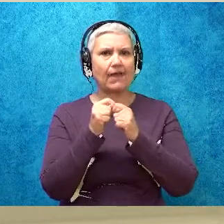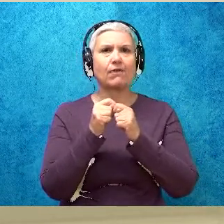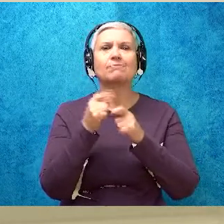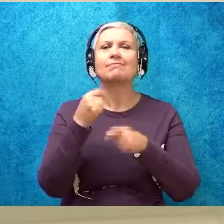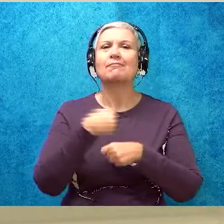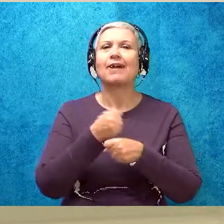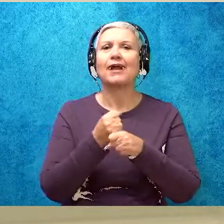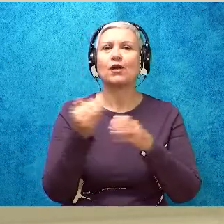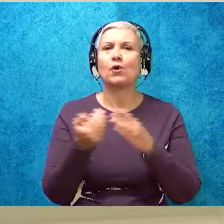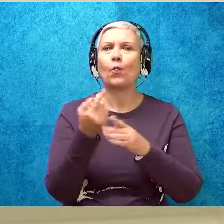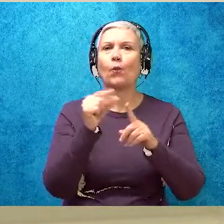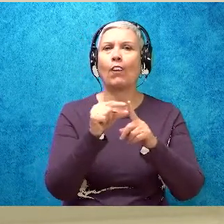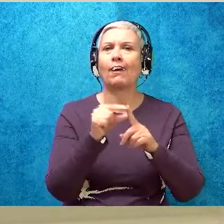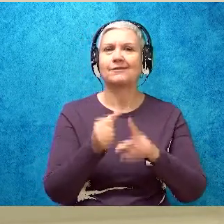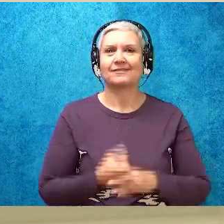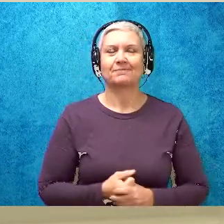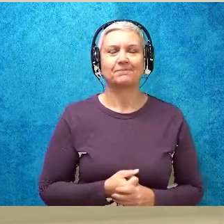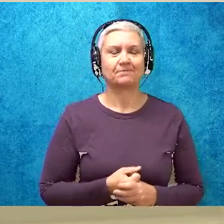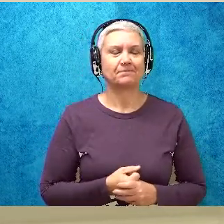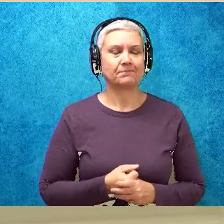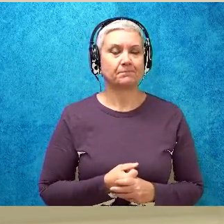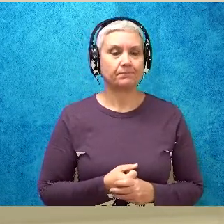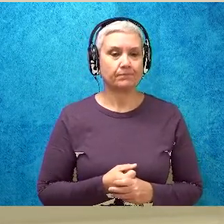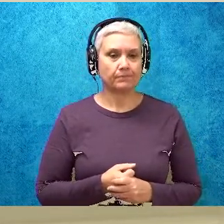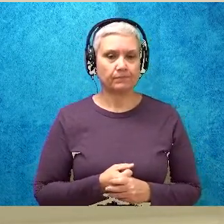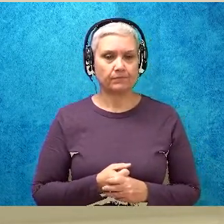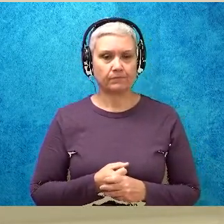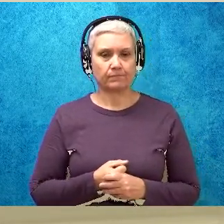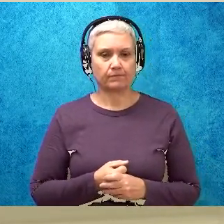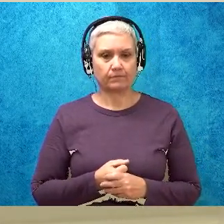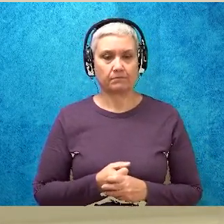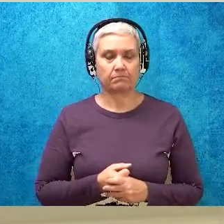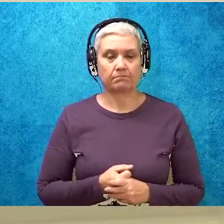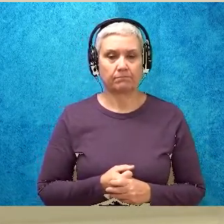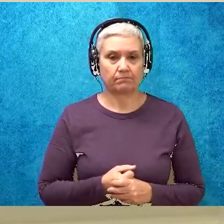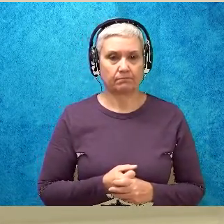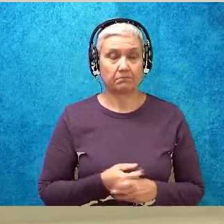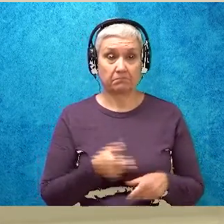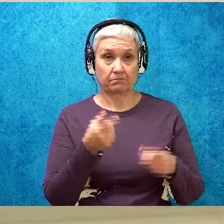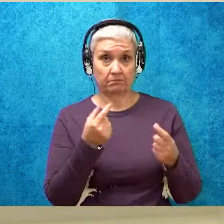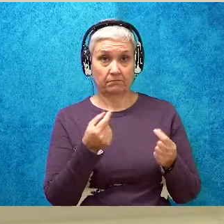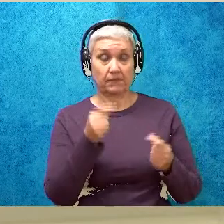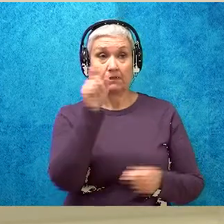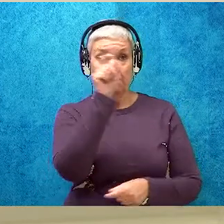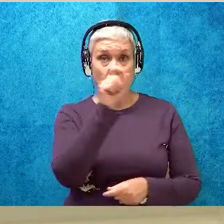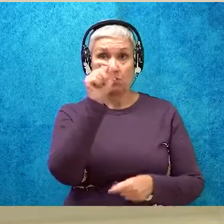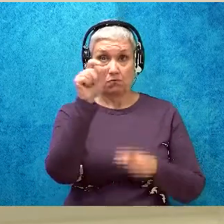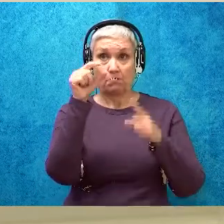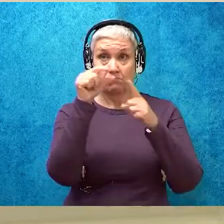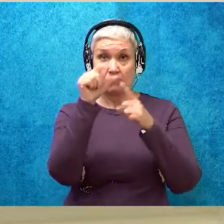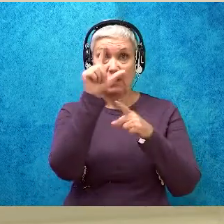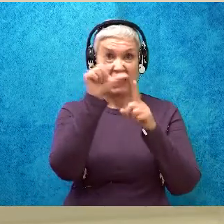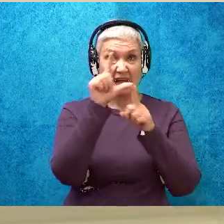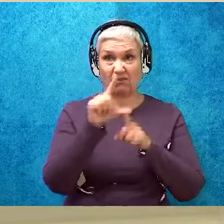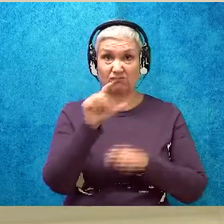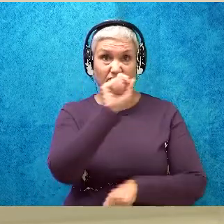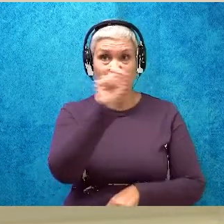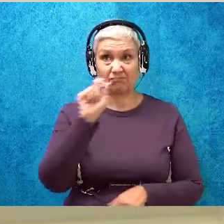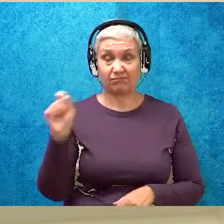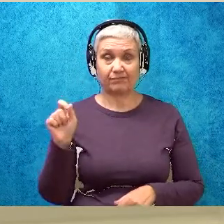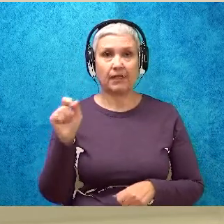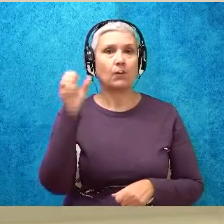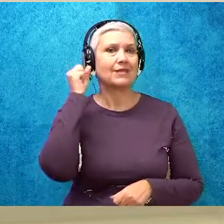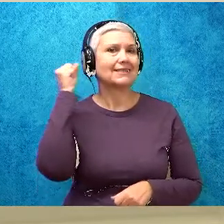our new spelling. Okay. So, what we're going to do, I'm going to write some words, some letters. We're going to say the